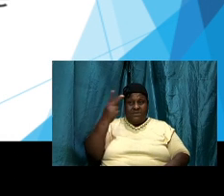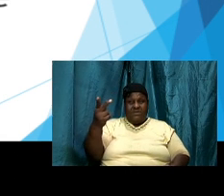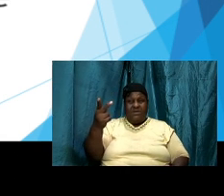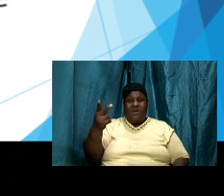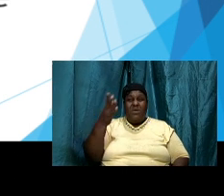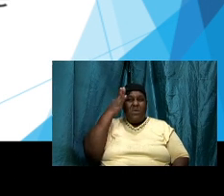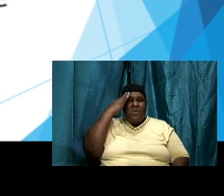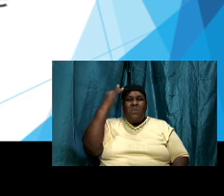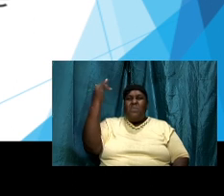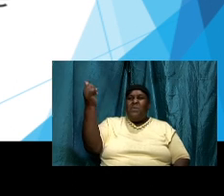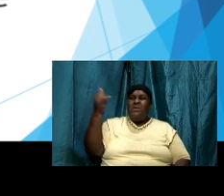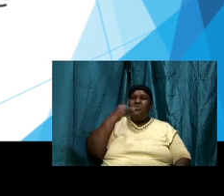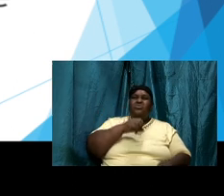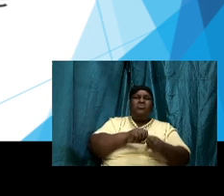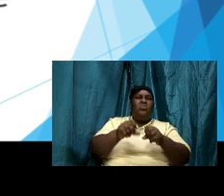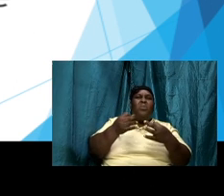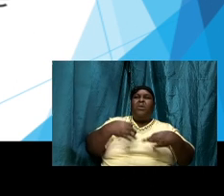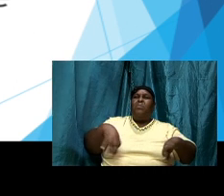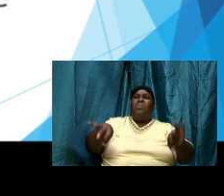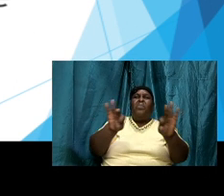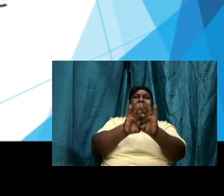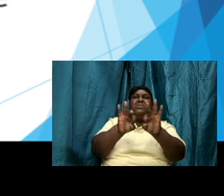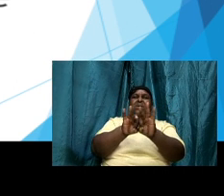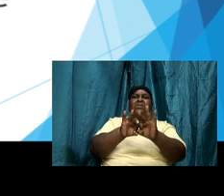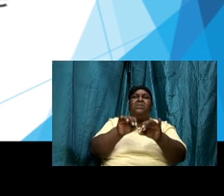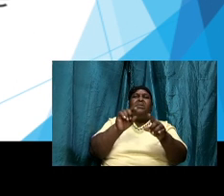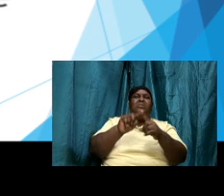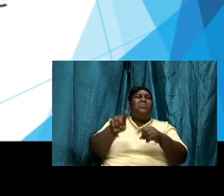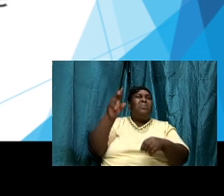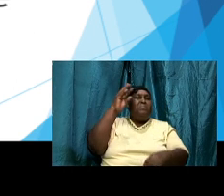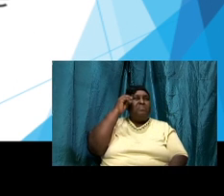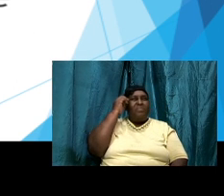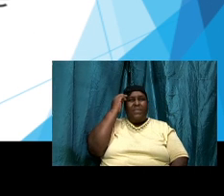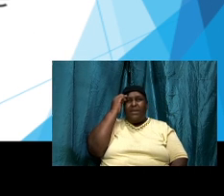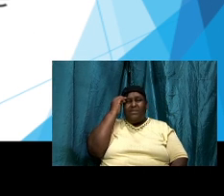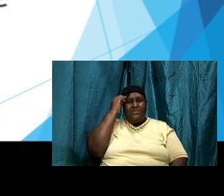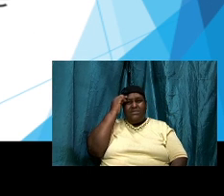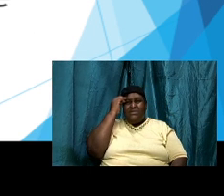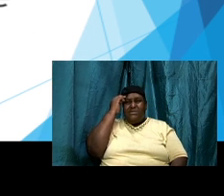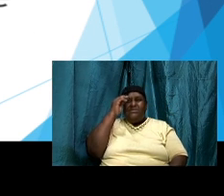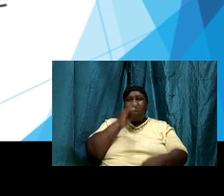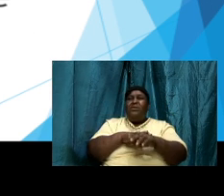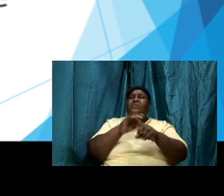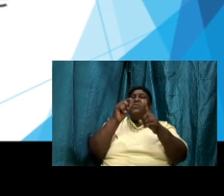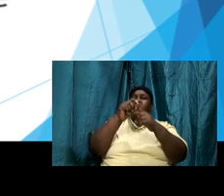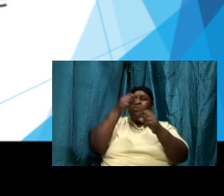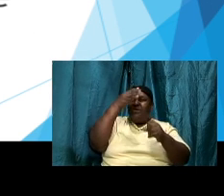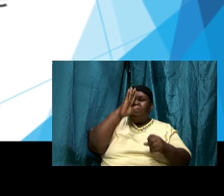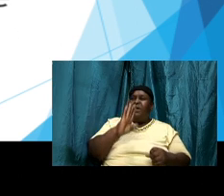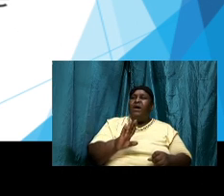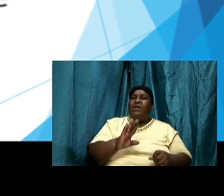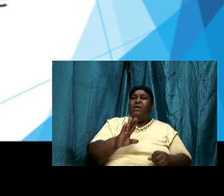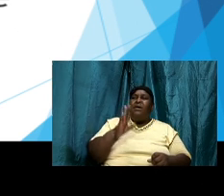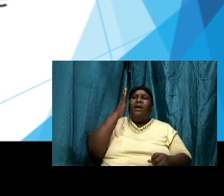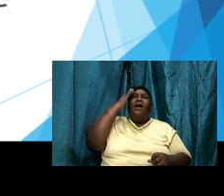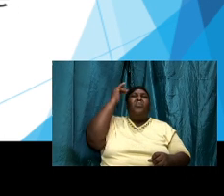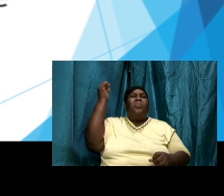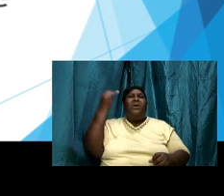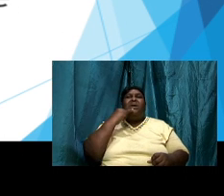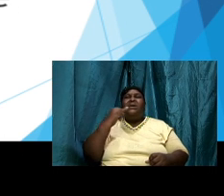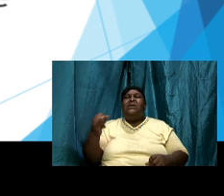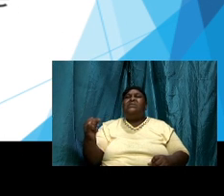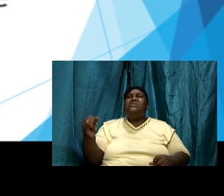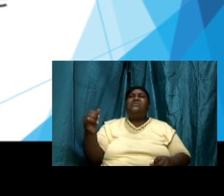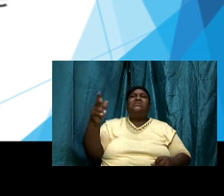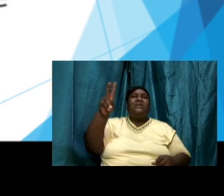why it is so important to meditate on the word of God and why it